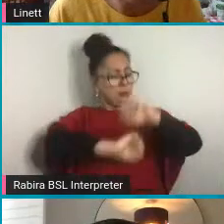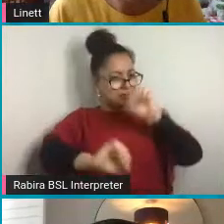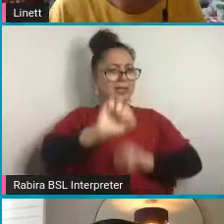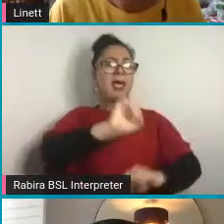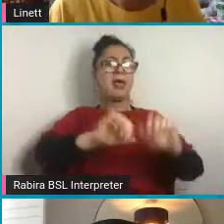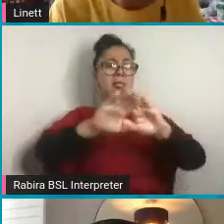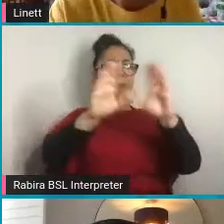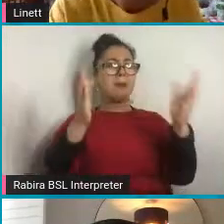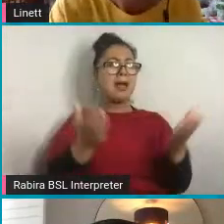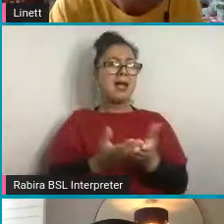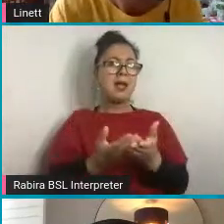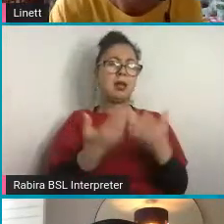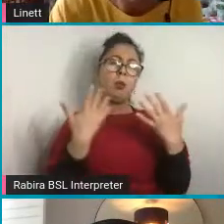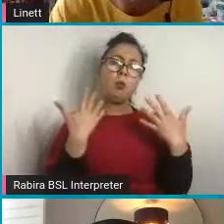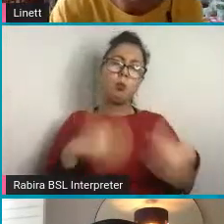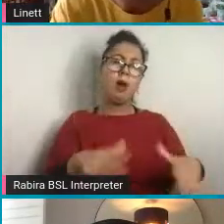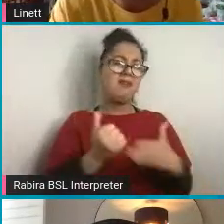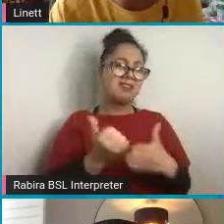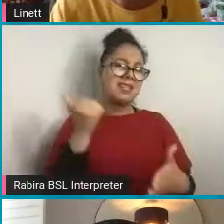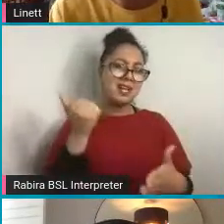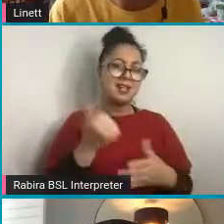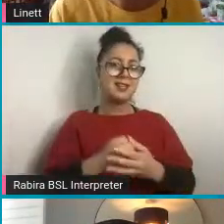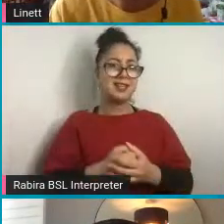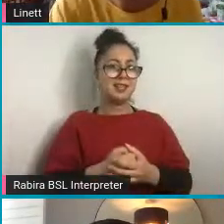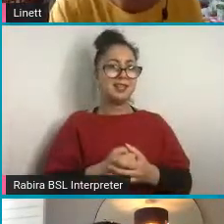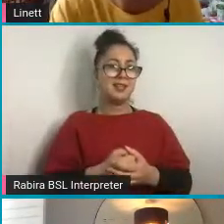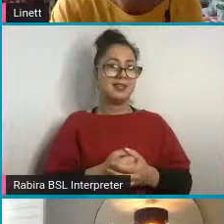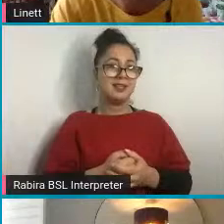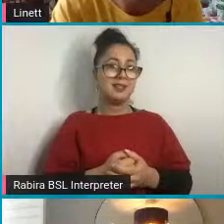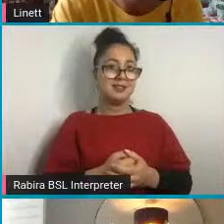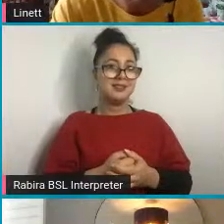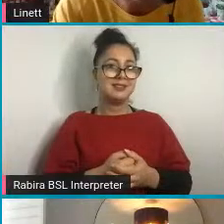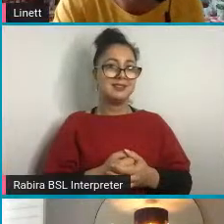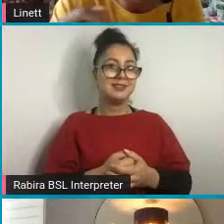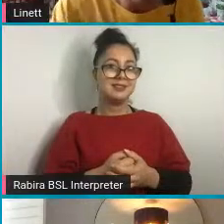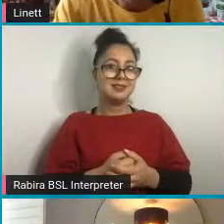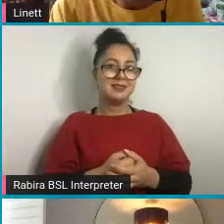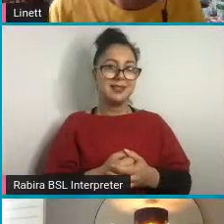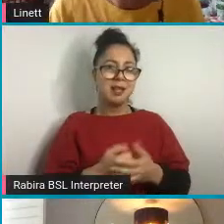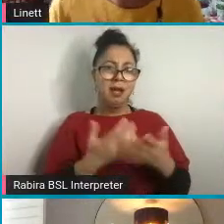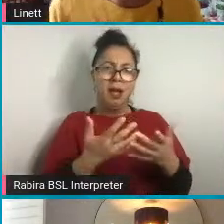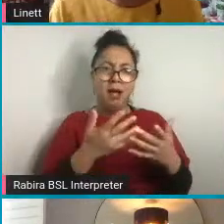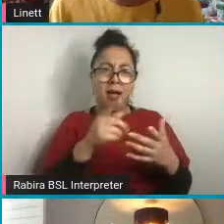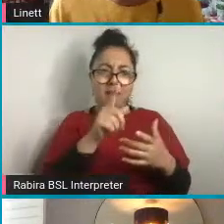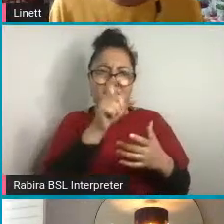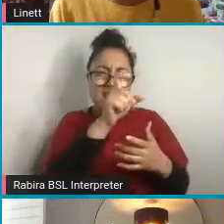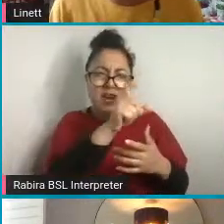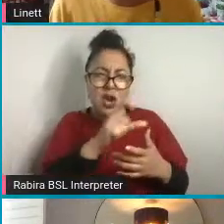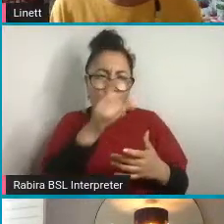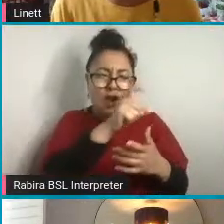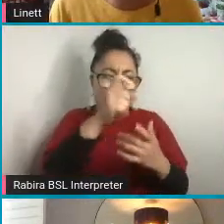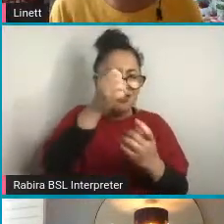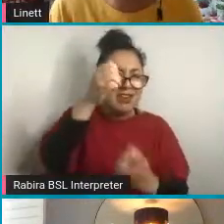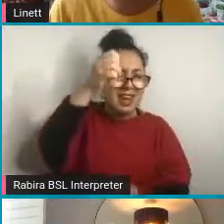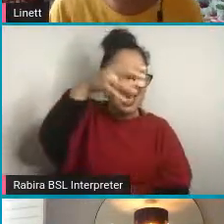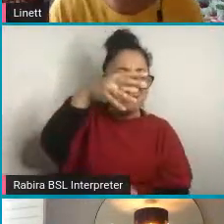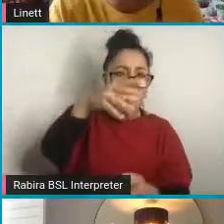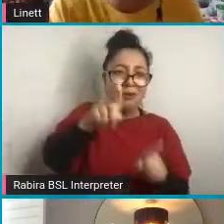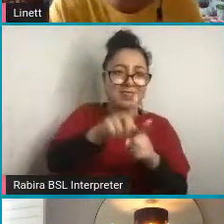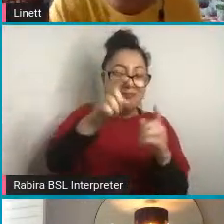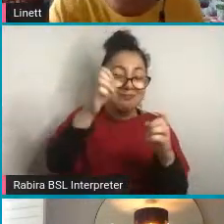fantastic. And we've got there, the blue colorful light bulb is almost glowing.